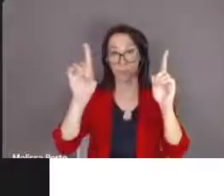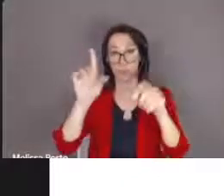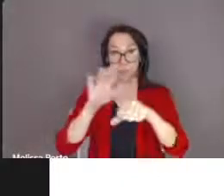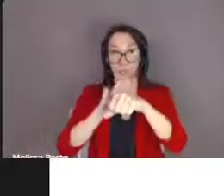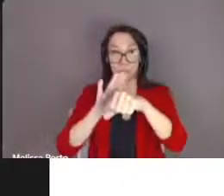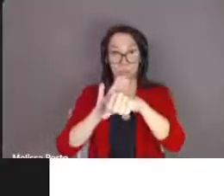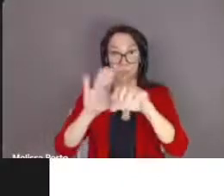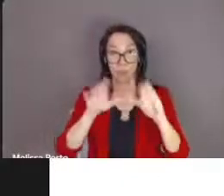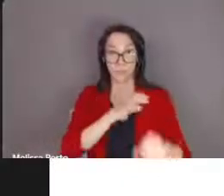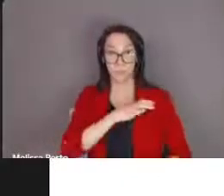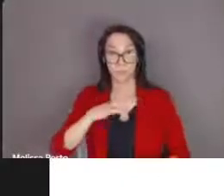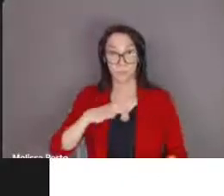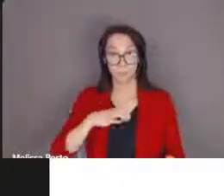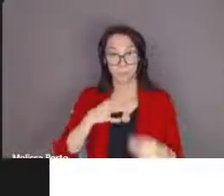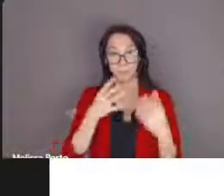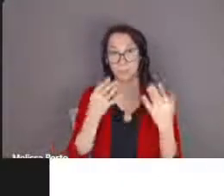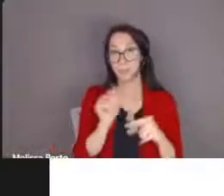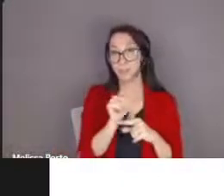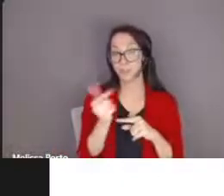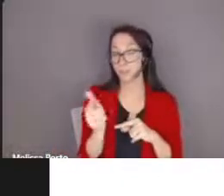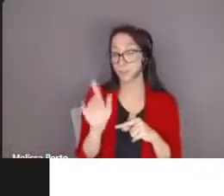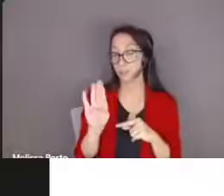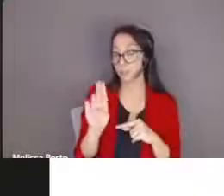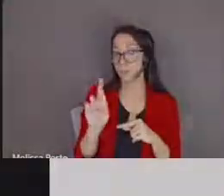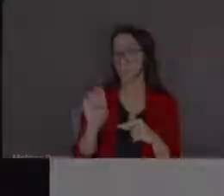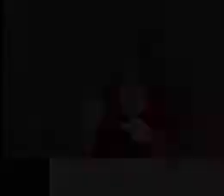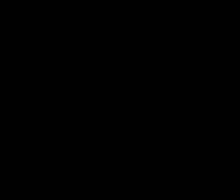chair brenda agnew that will give you some more information